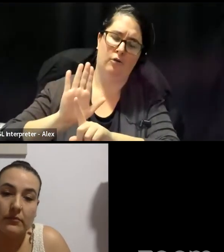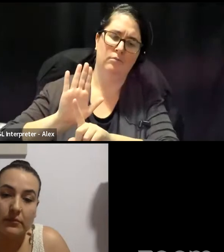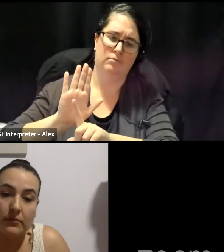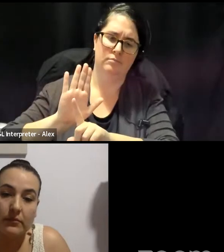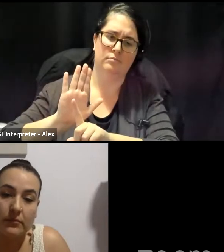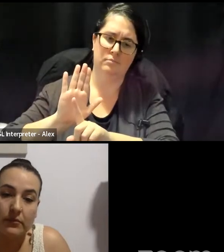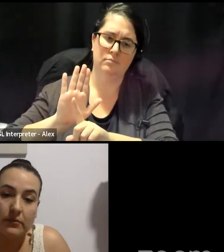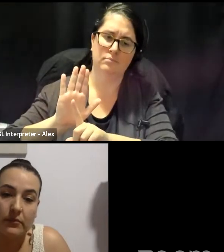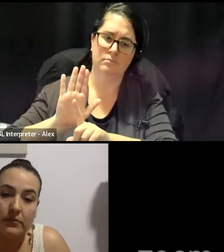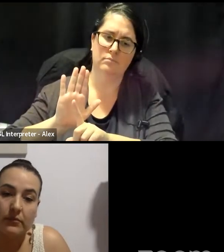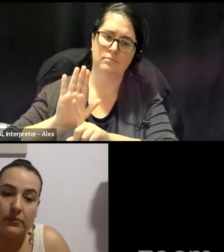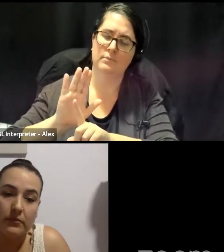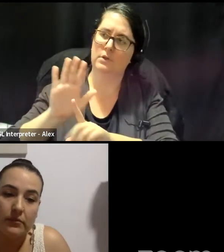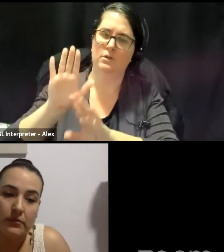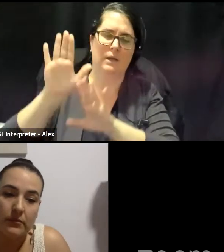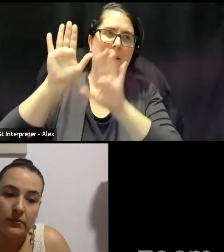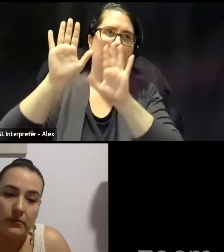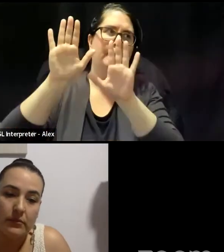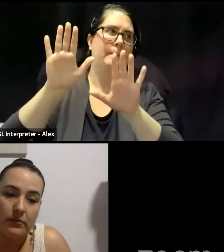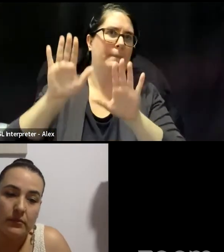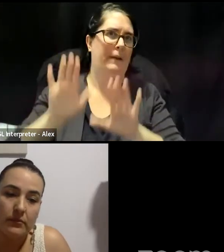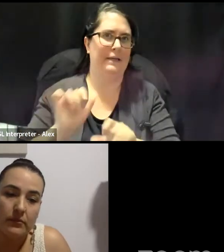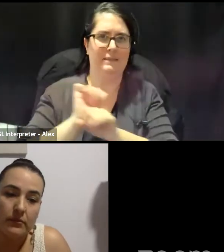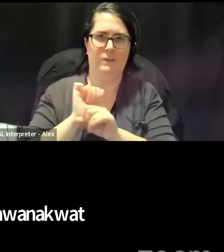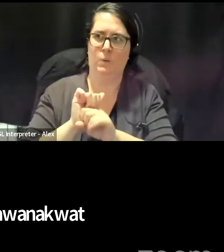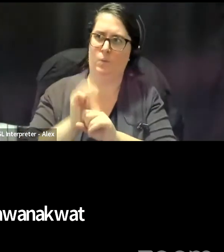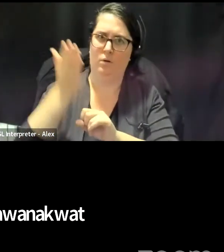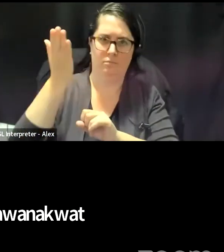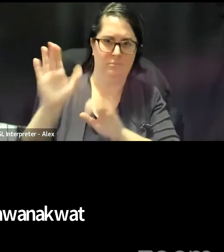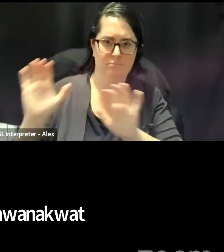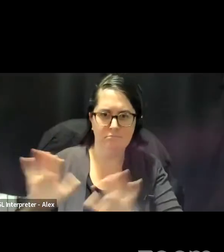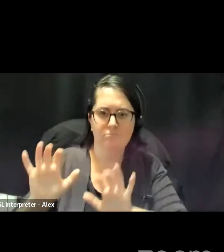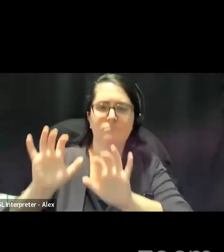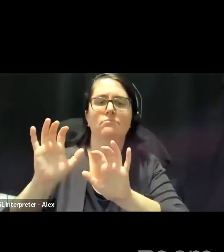the amazing work that she does in the community.